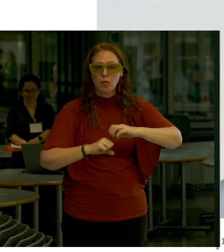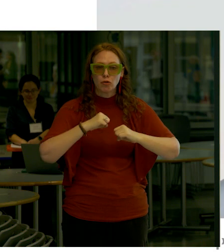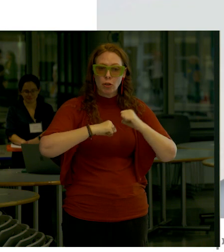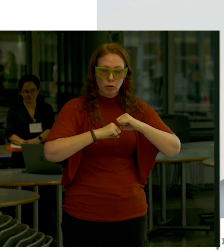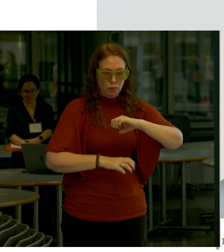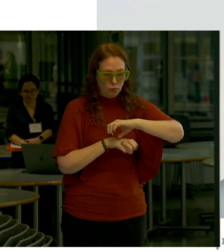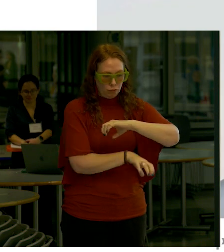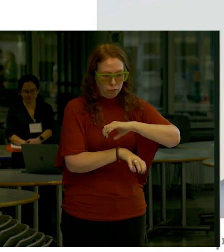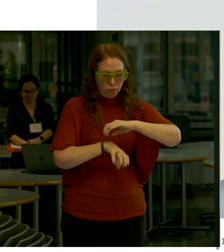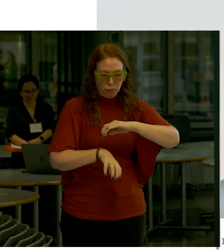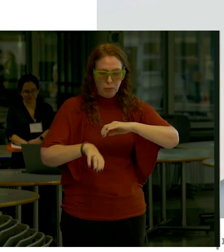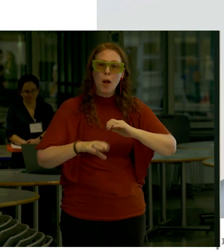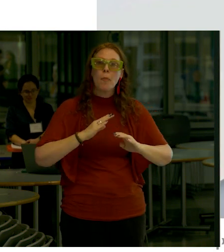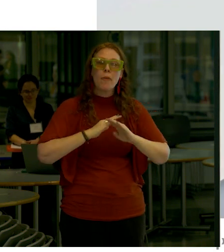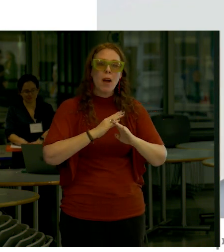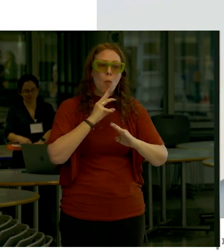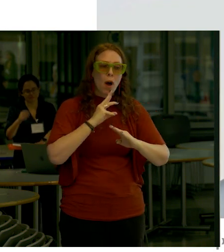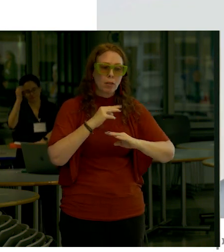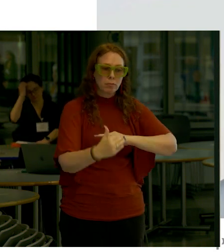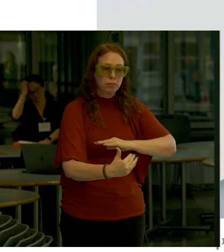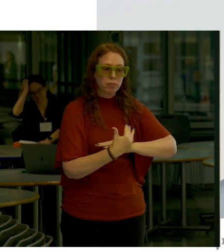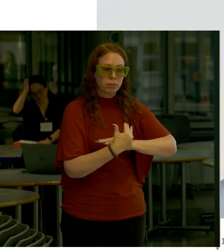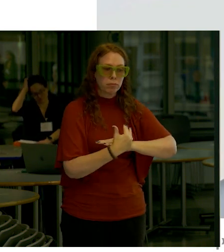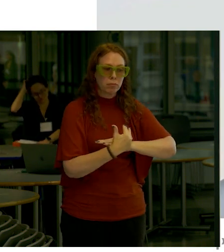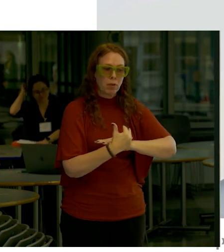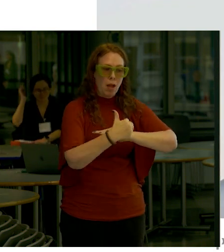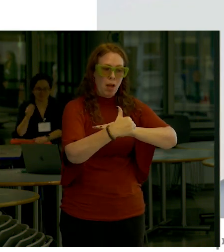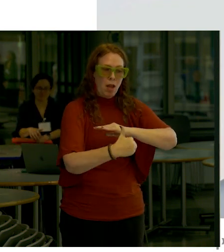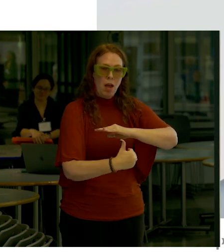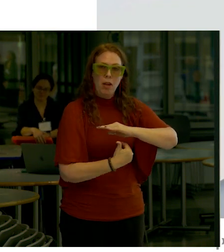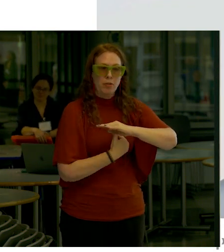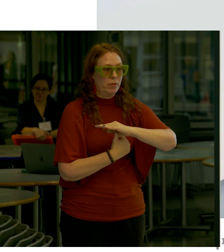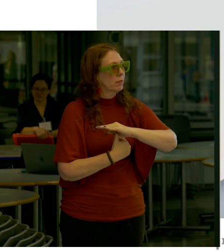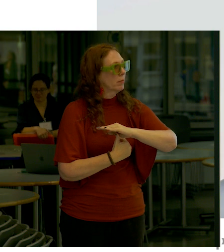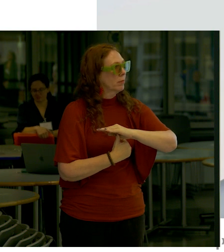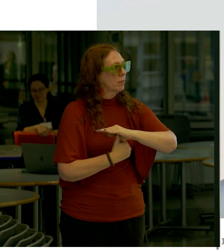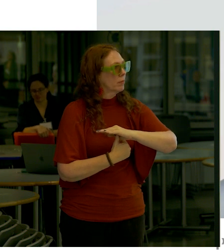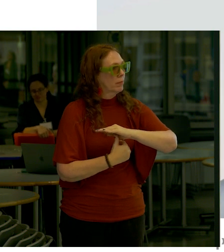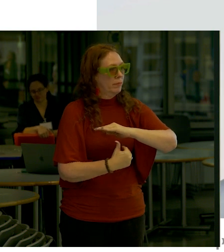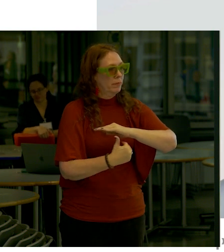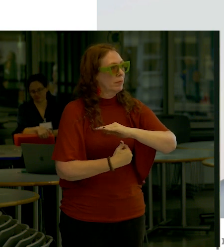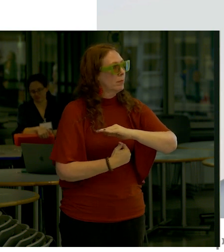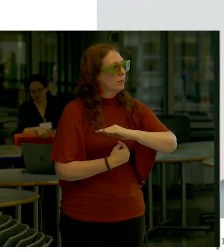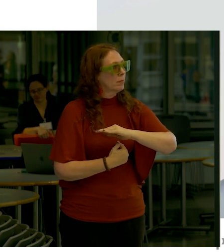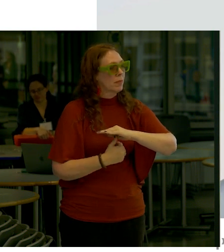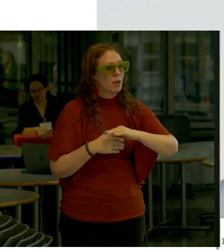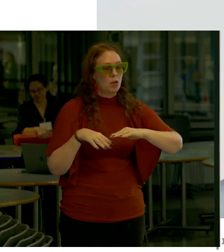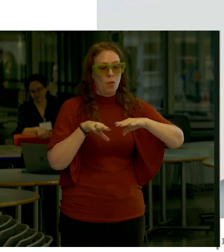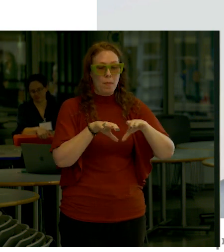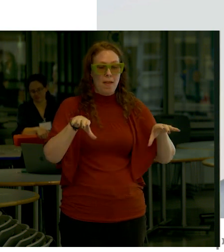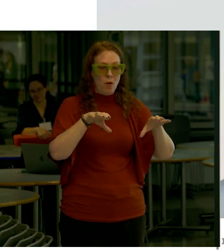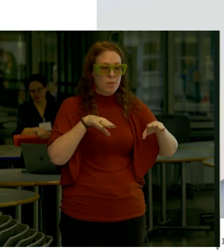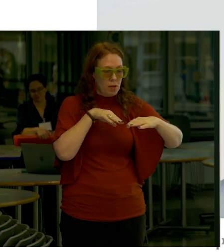is going to prevent the water from going underneath the esplanade platforms